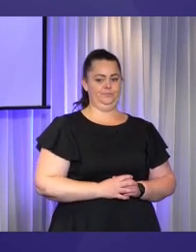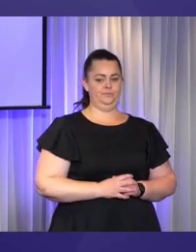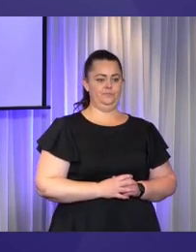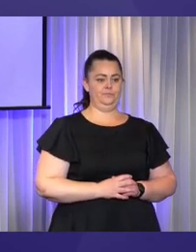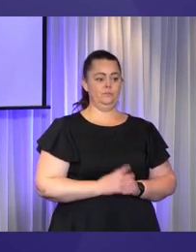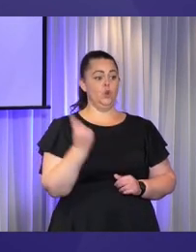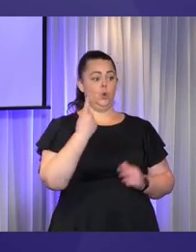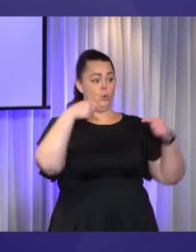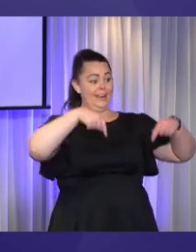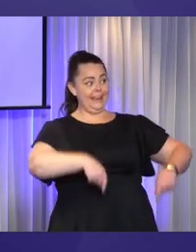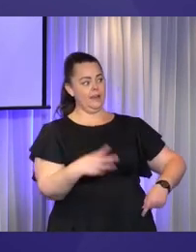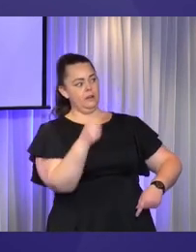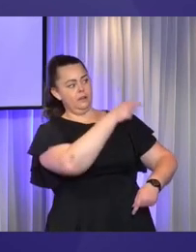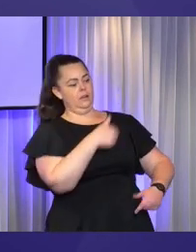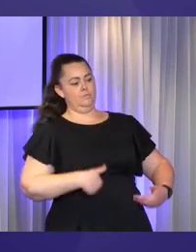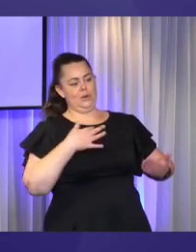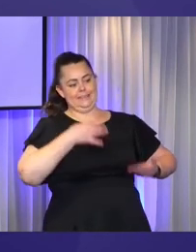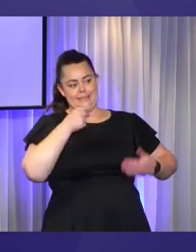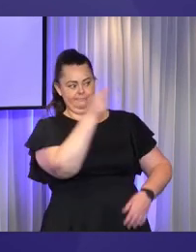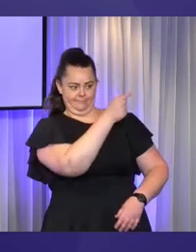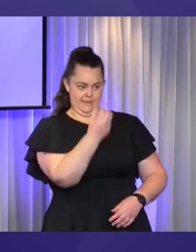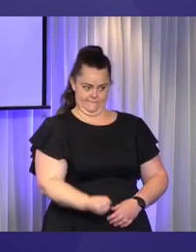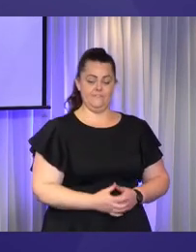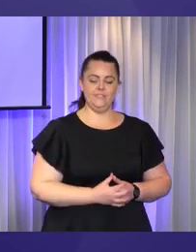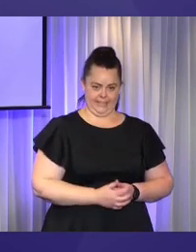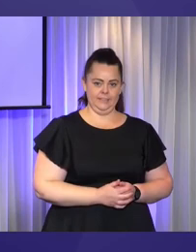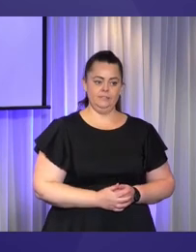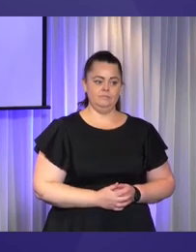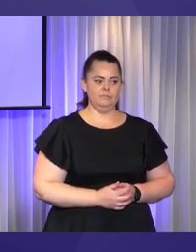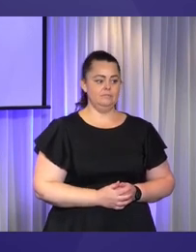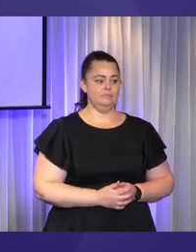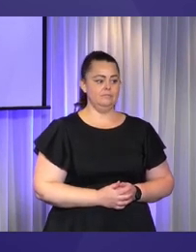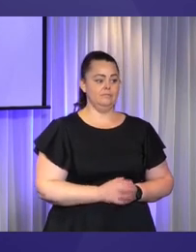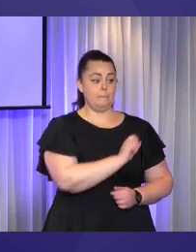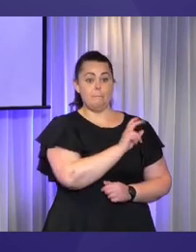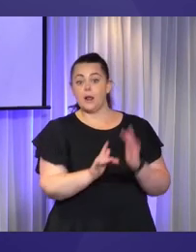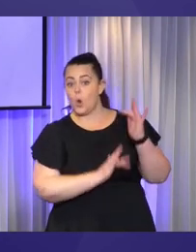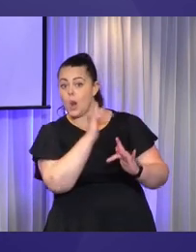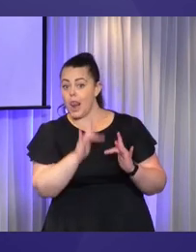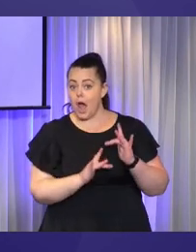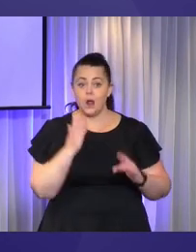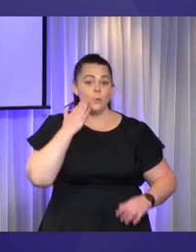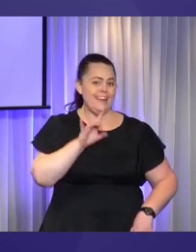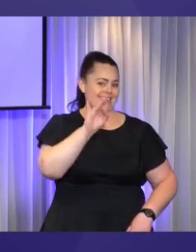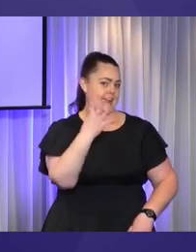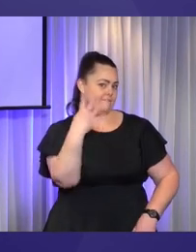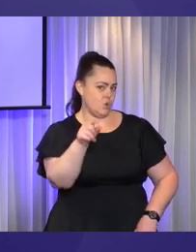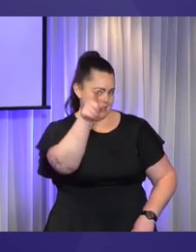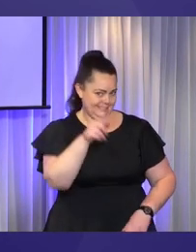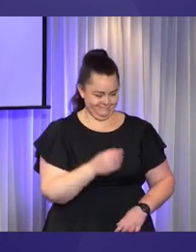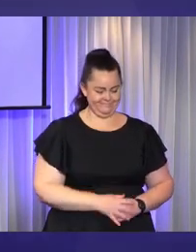for people in the room, there is morning tea next door. So everyone back online, I'll see you back at 10.40. Thank you.